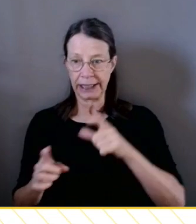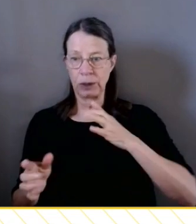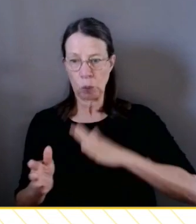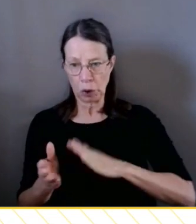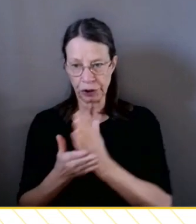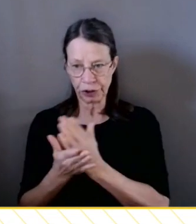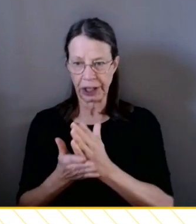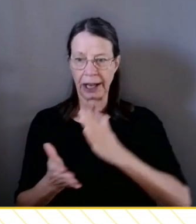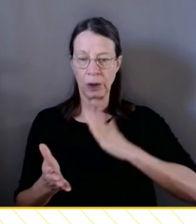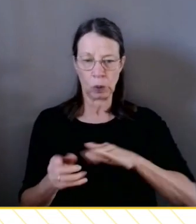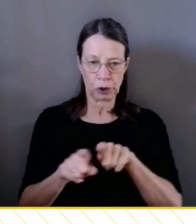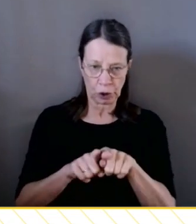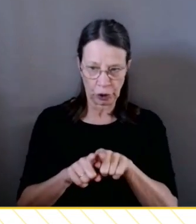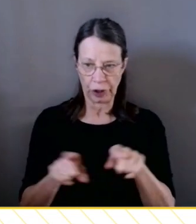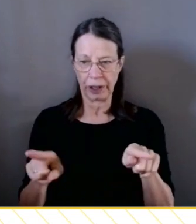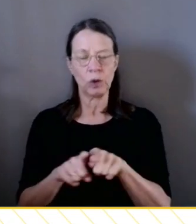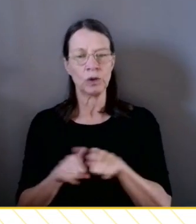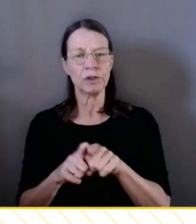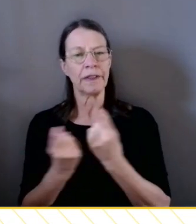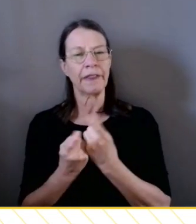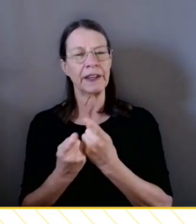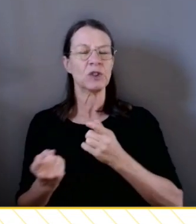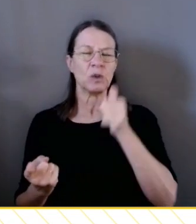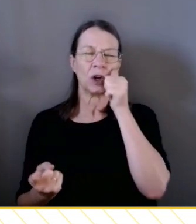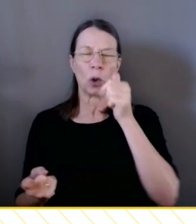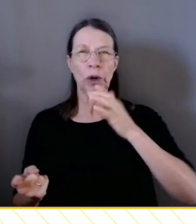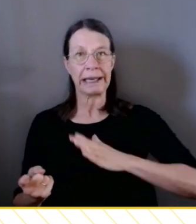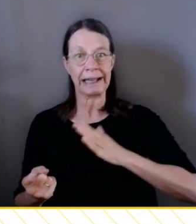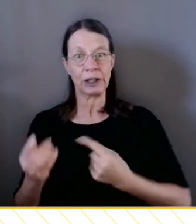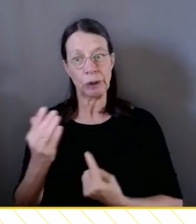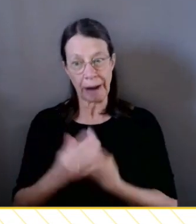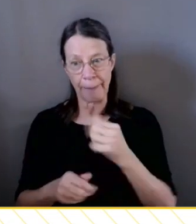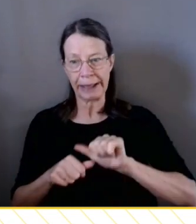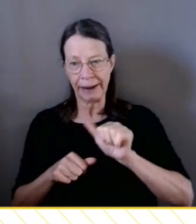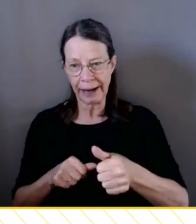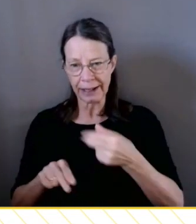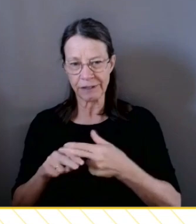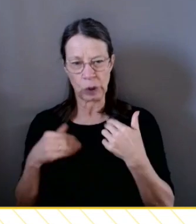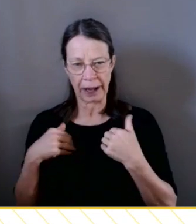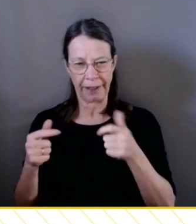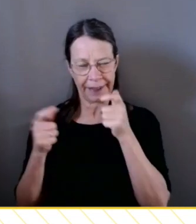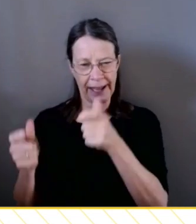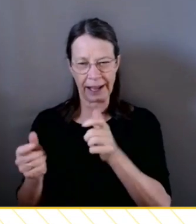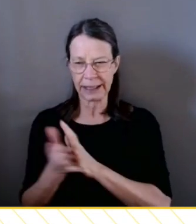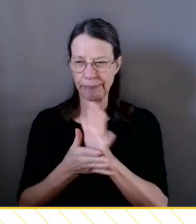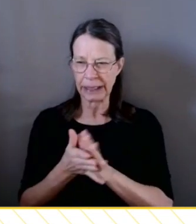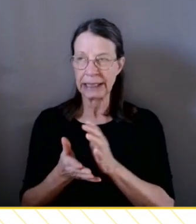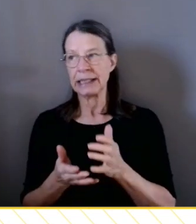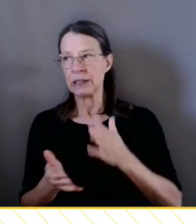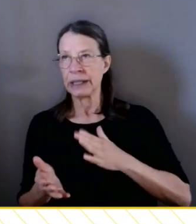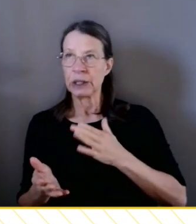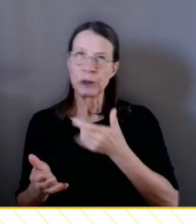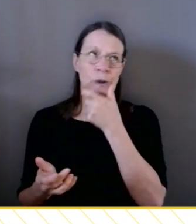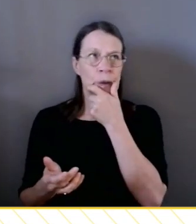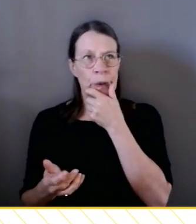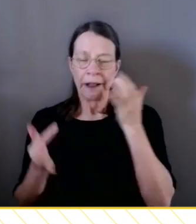happen next in healthcare. So we need to do some very agile thinking, thinking about what that conference will look like. We're,